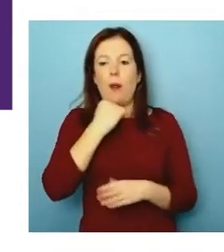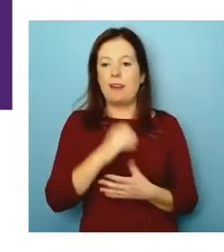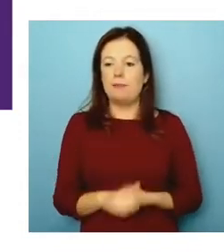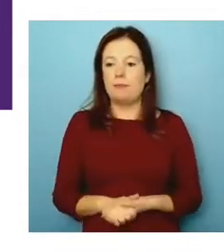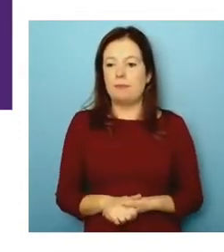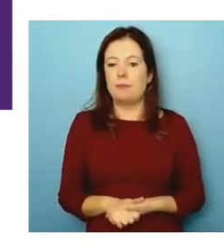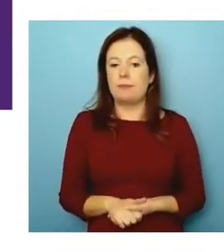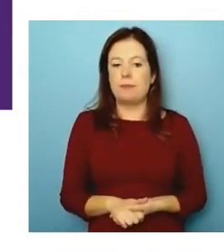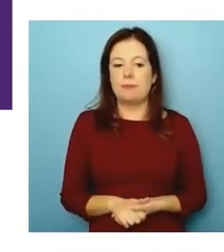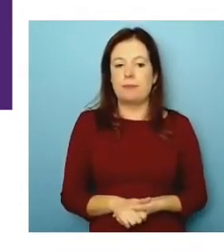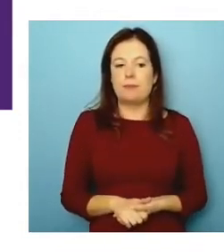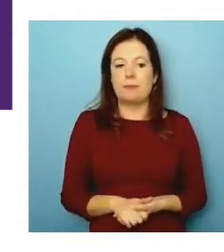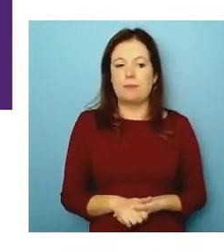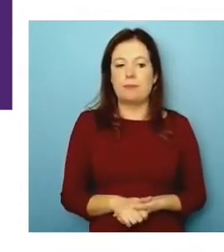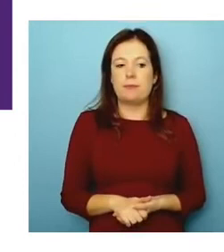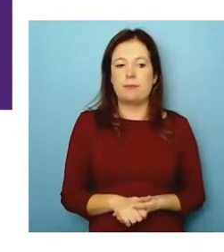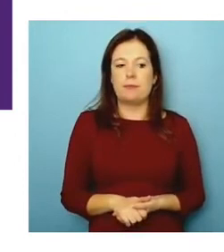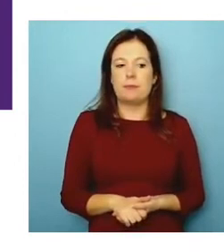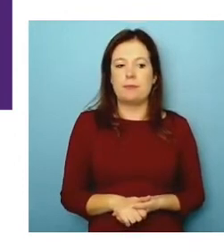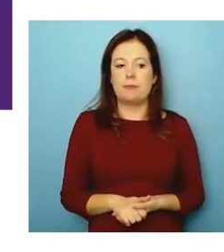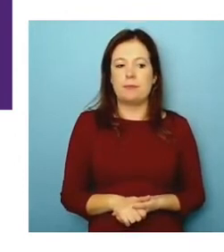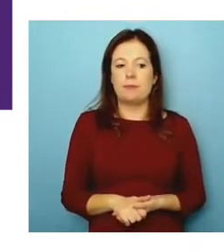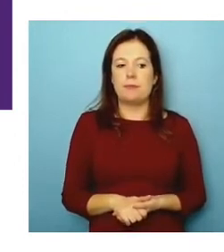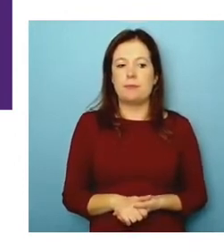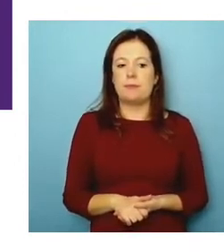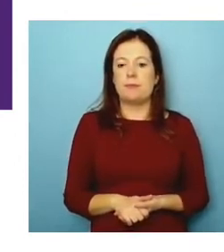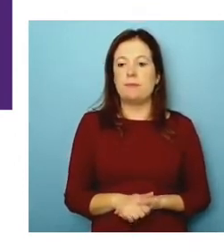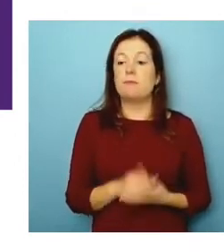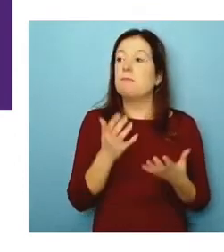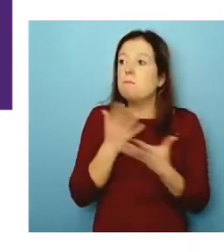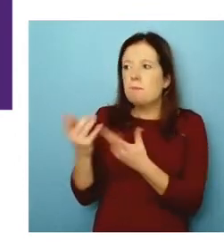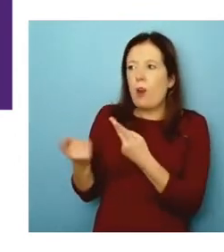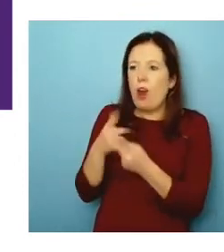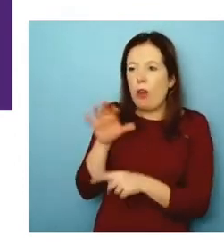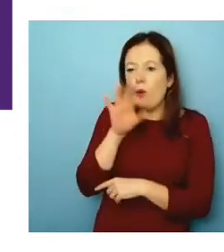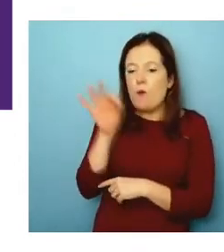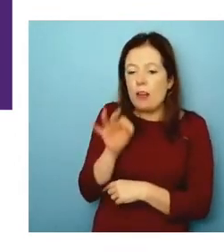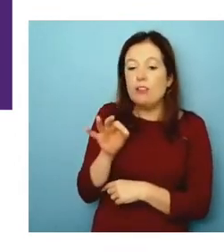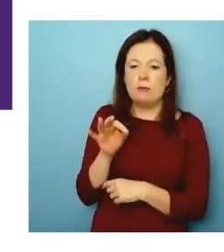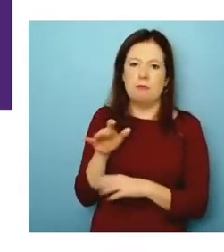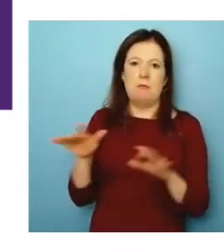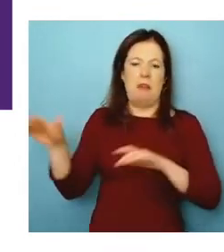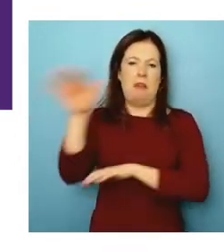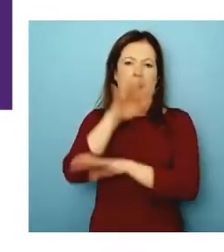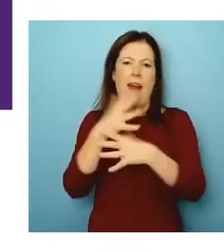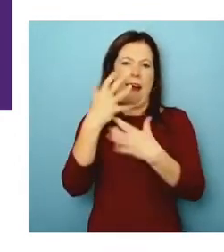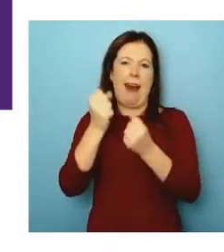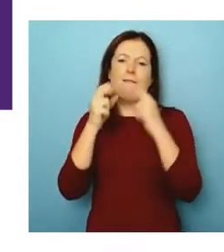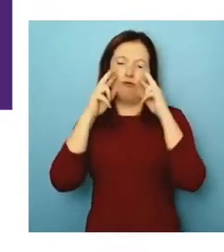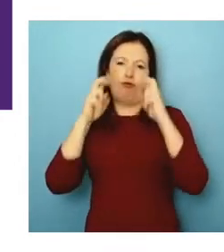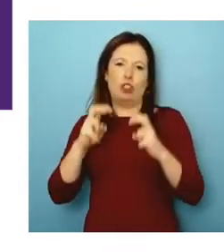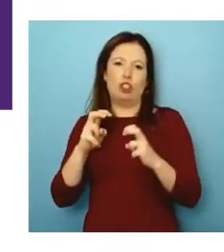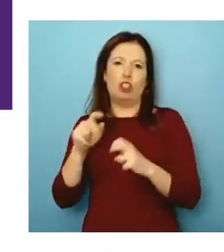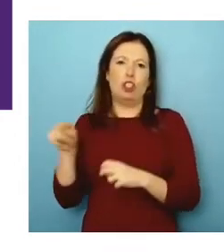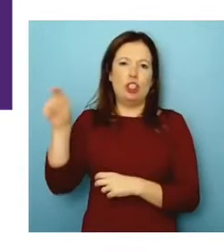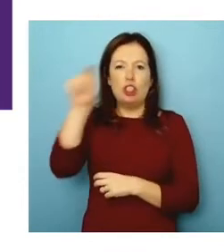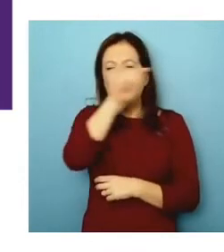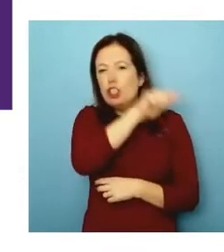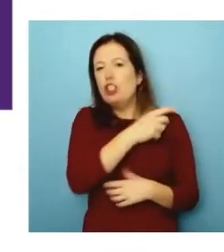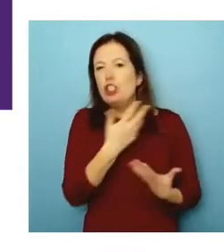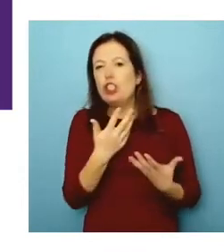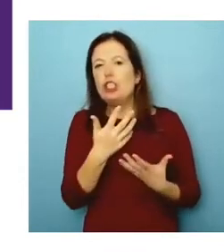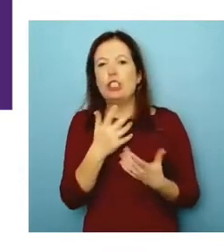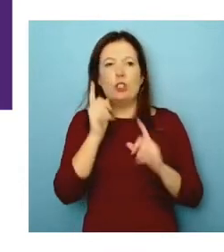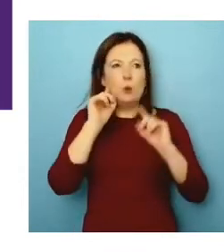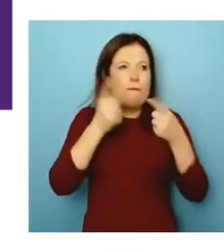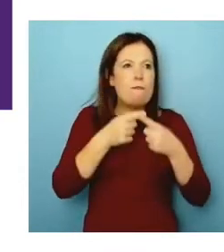question of, you know, there's, there's research out there, um, from various people, you know, including McKinsey universities,